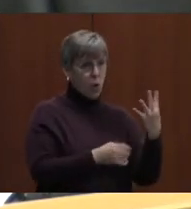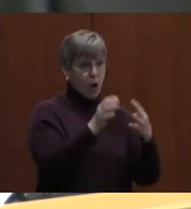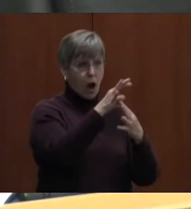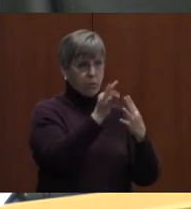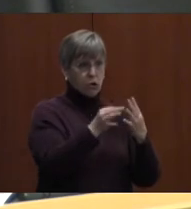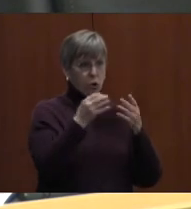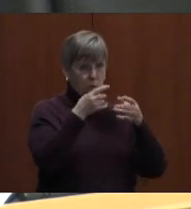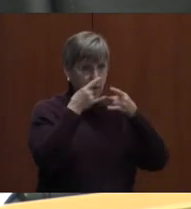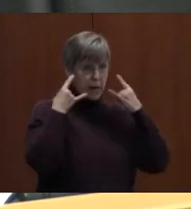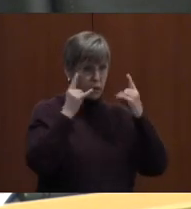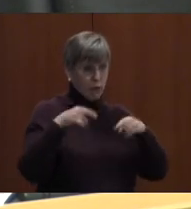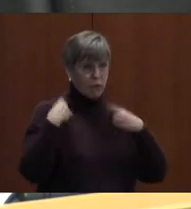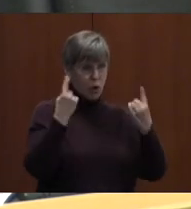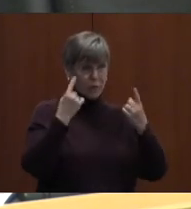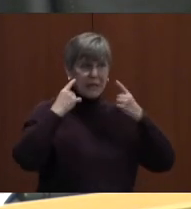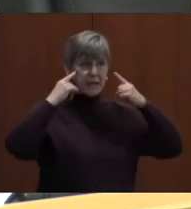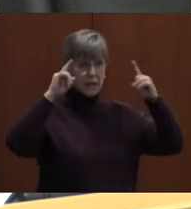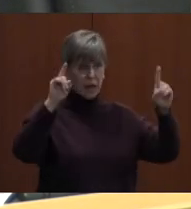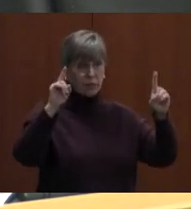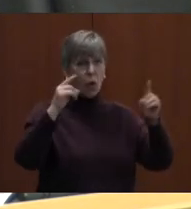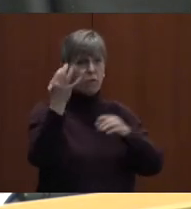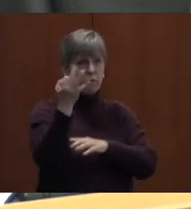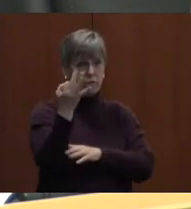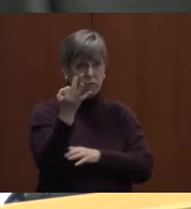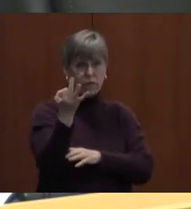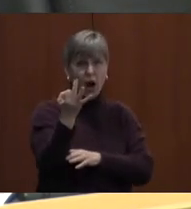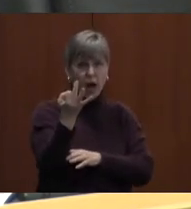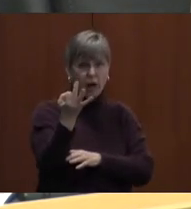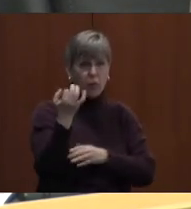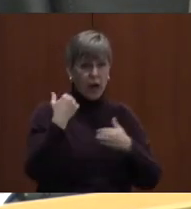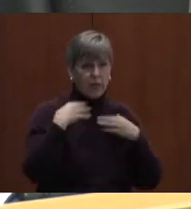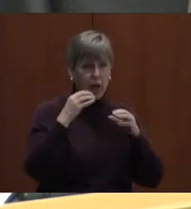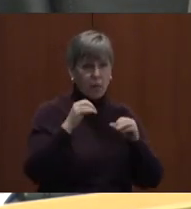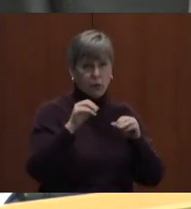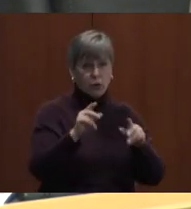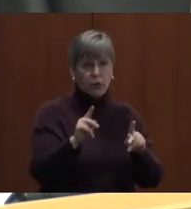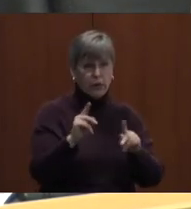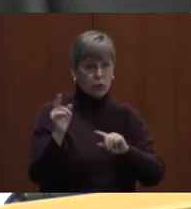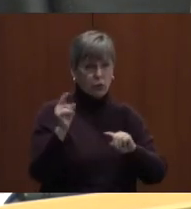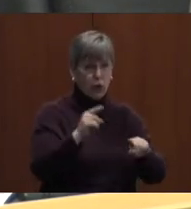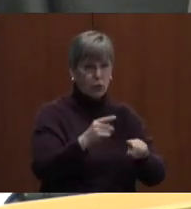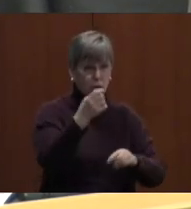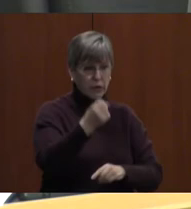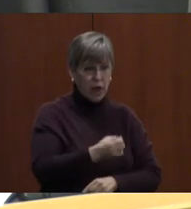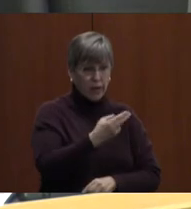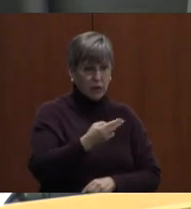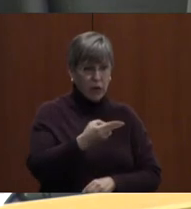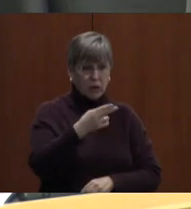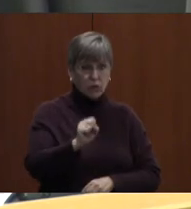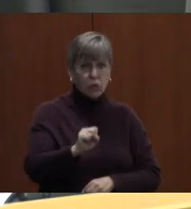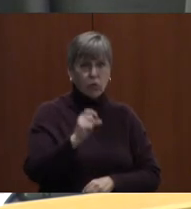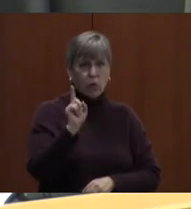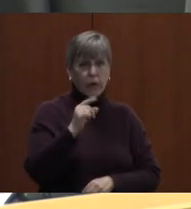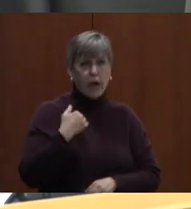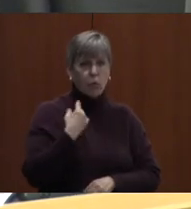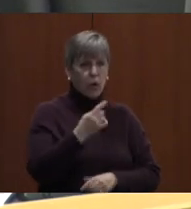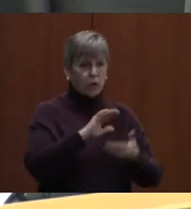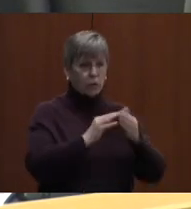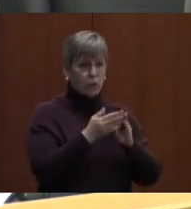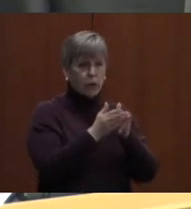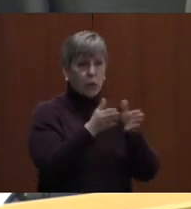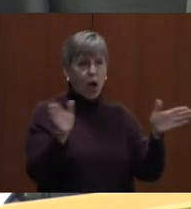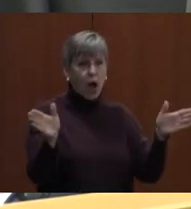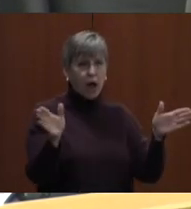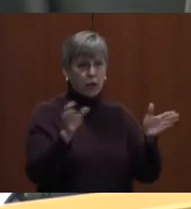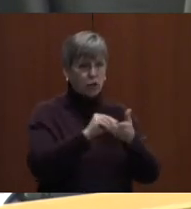So far that's gone very well. Friday evening we had the opportunity to attend South Harrystown High School where we had one of our community-wide